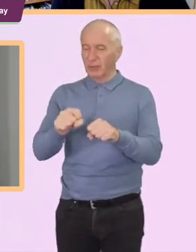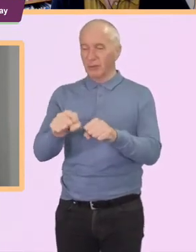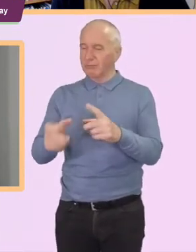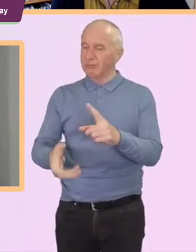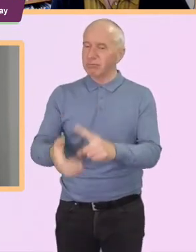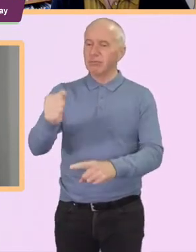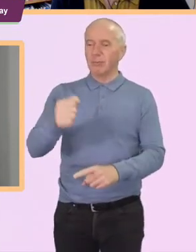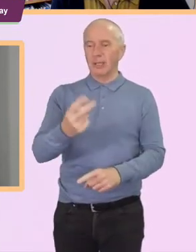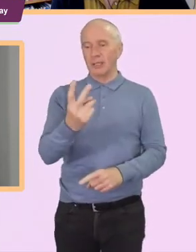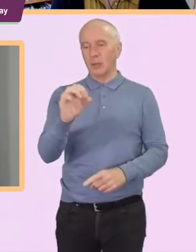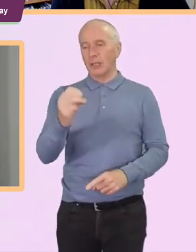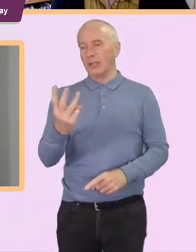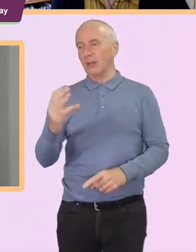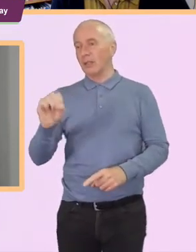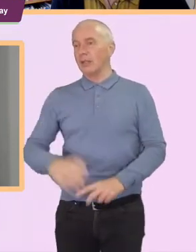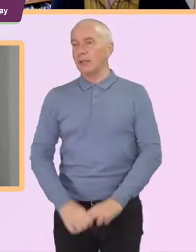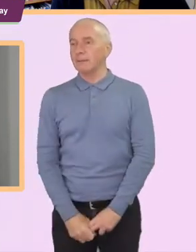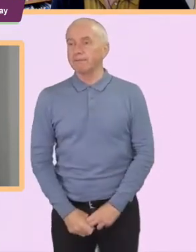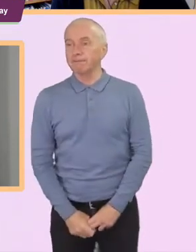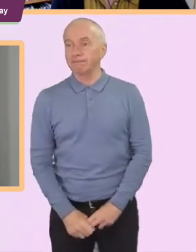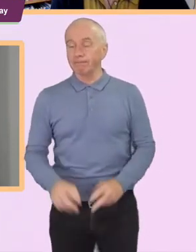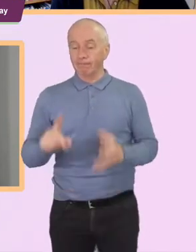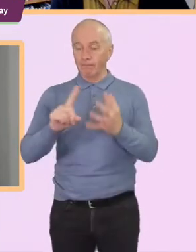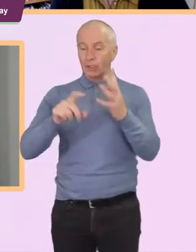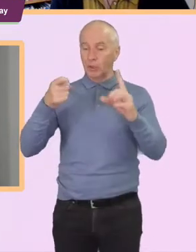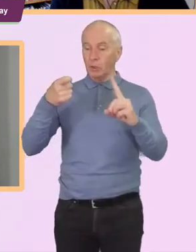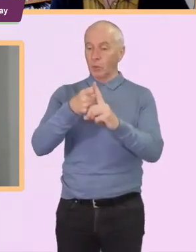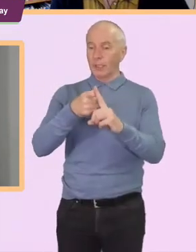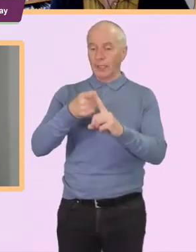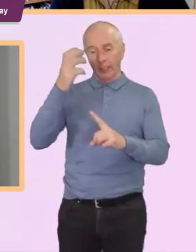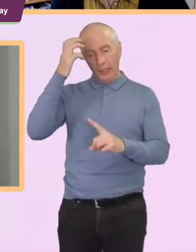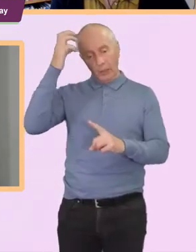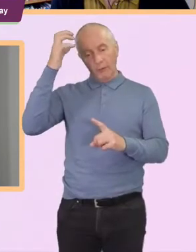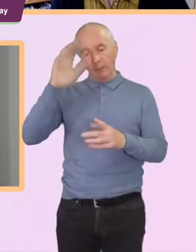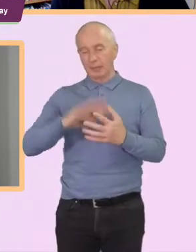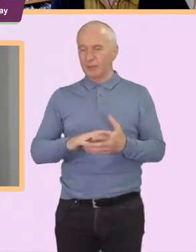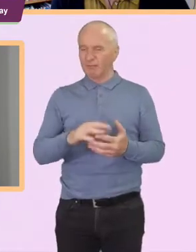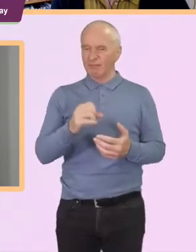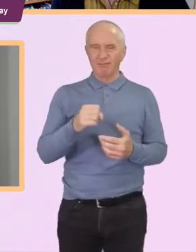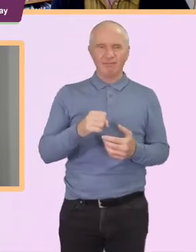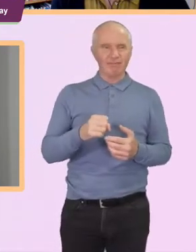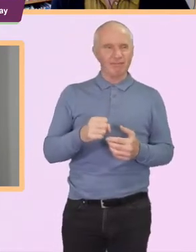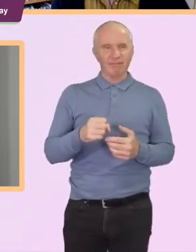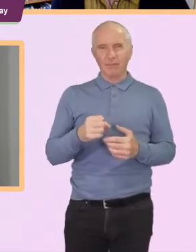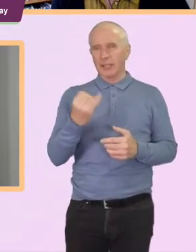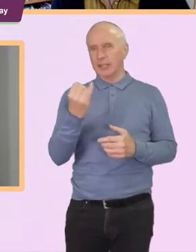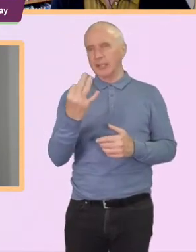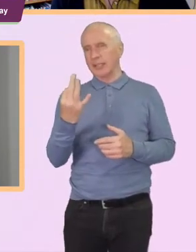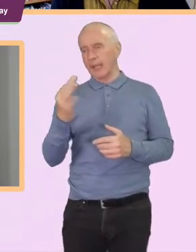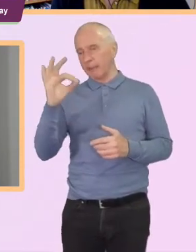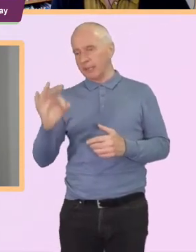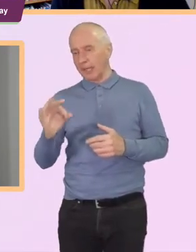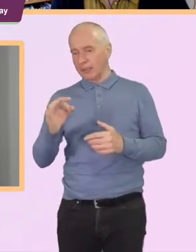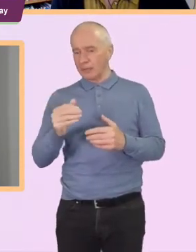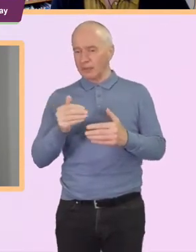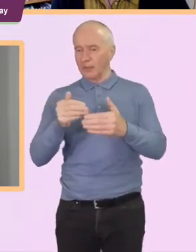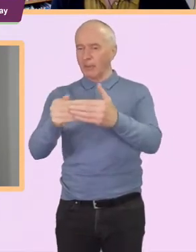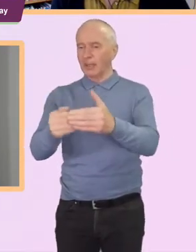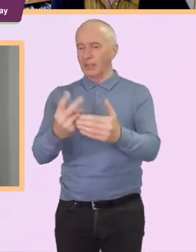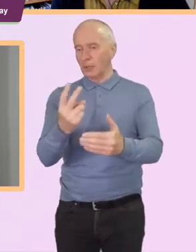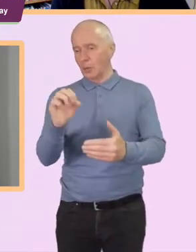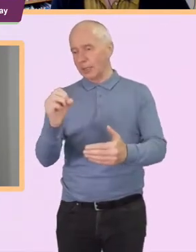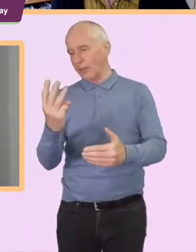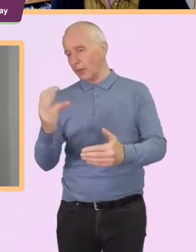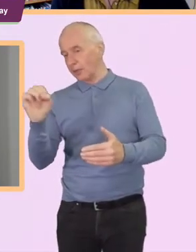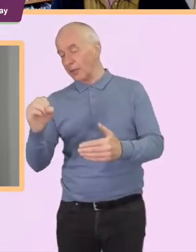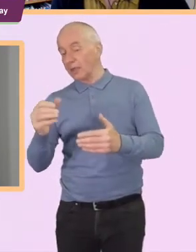The UK government has committed to 68% by 2030. I mean if you push hard enough maybe 2040.